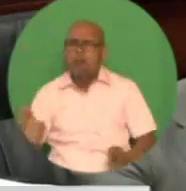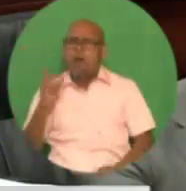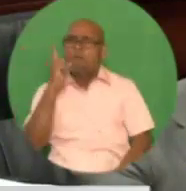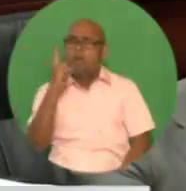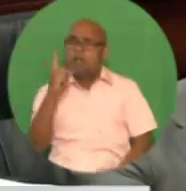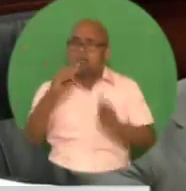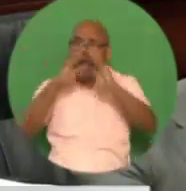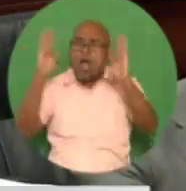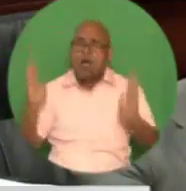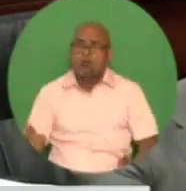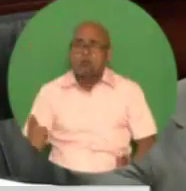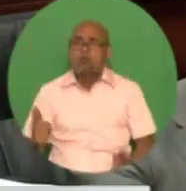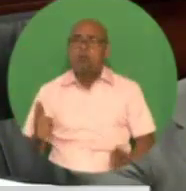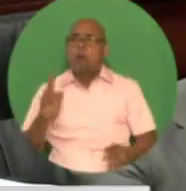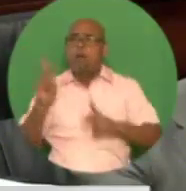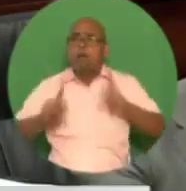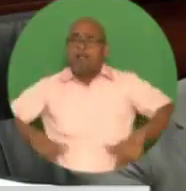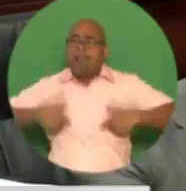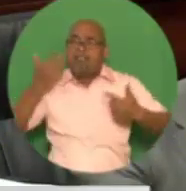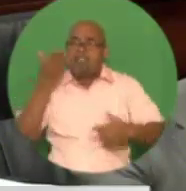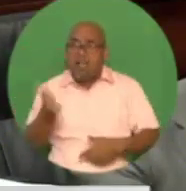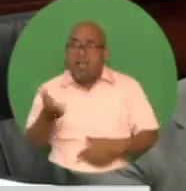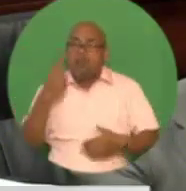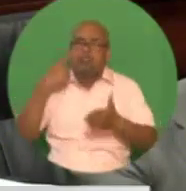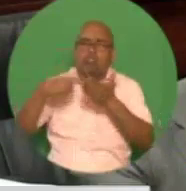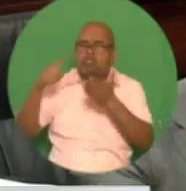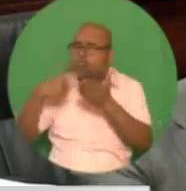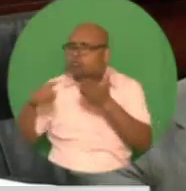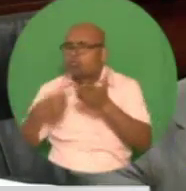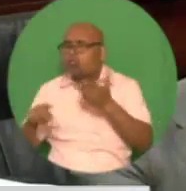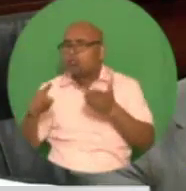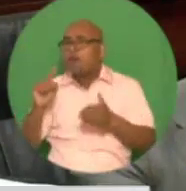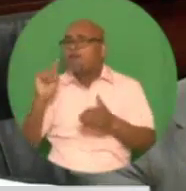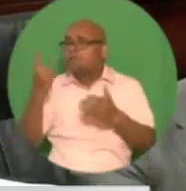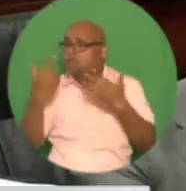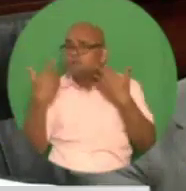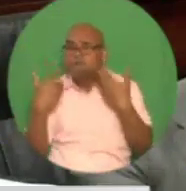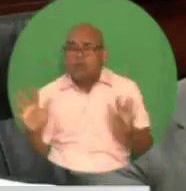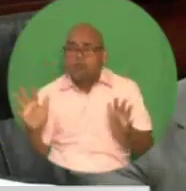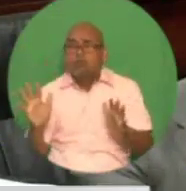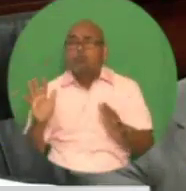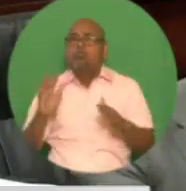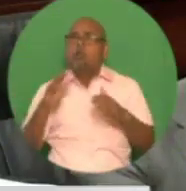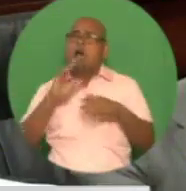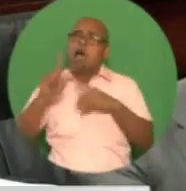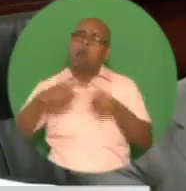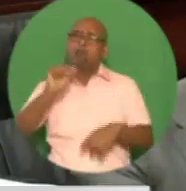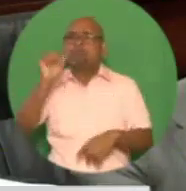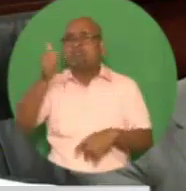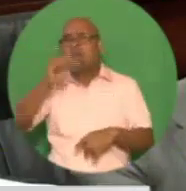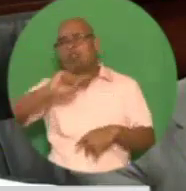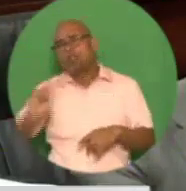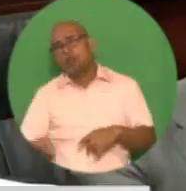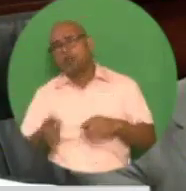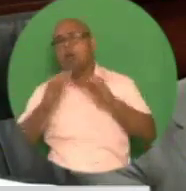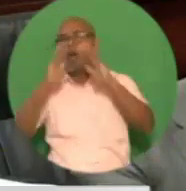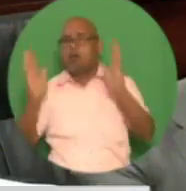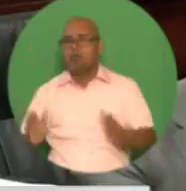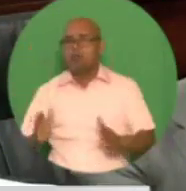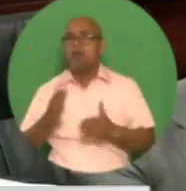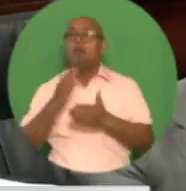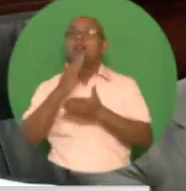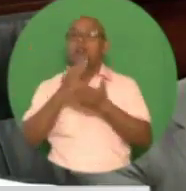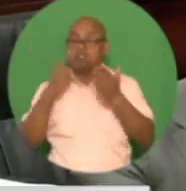commenced with field visits to and inspections made of approximately 10,000 residential properties so far. The